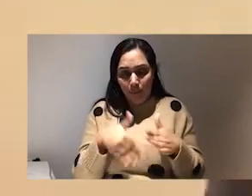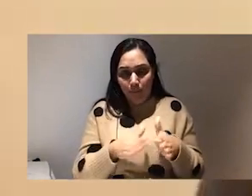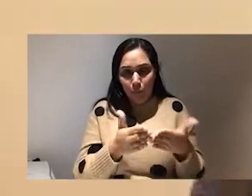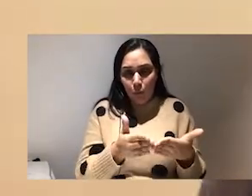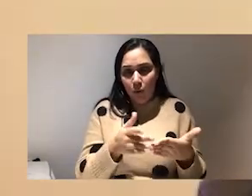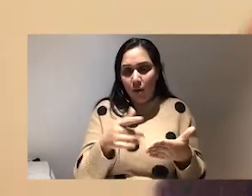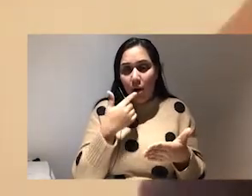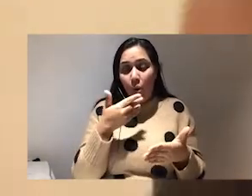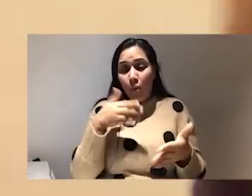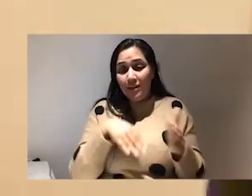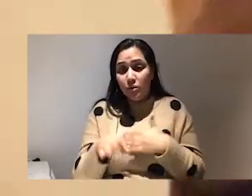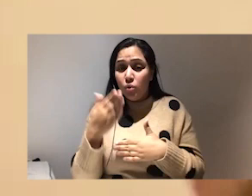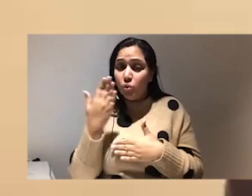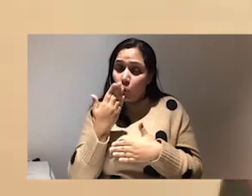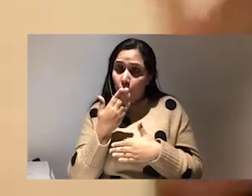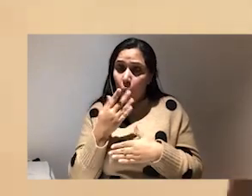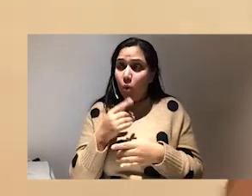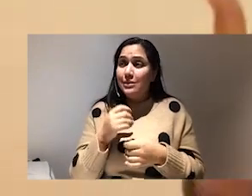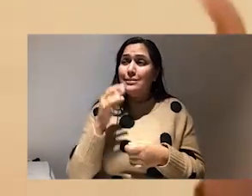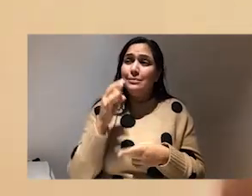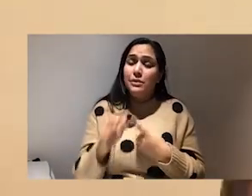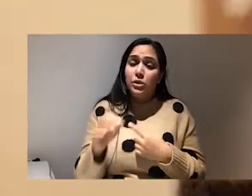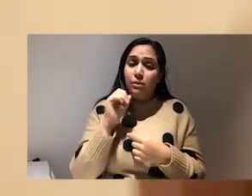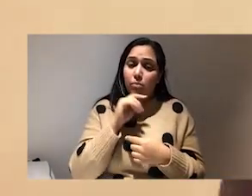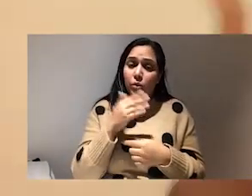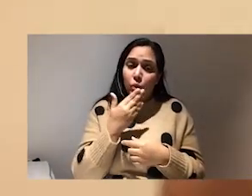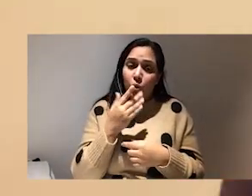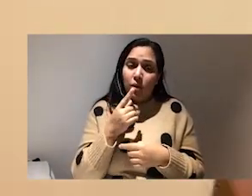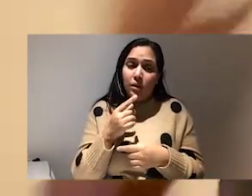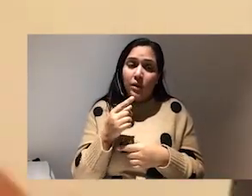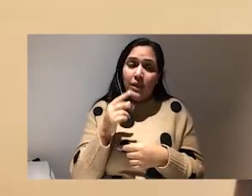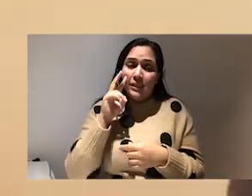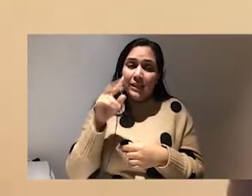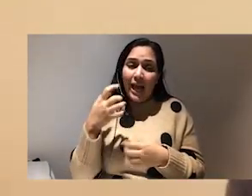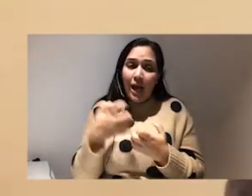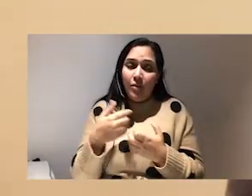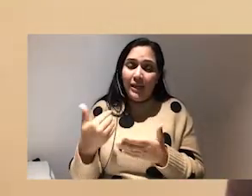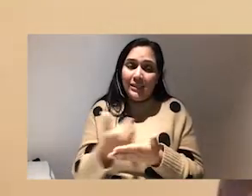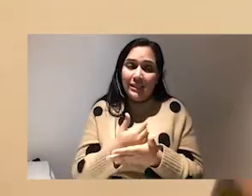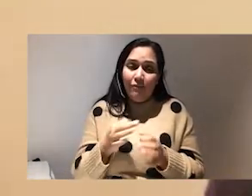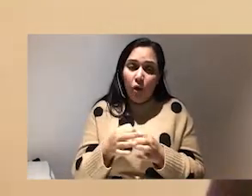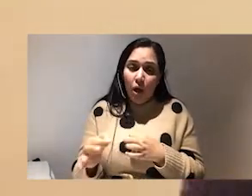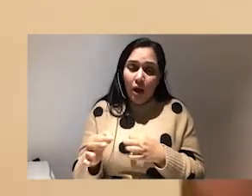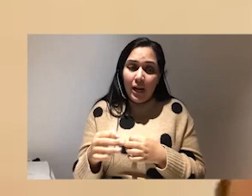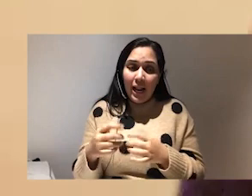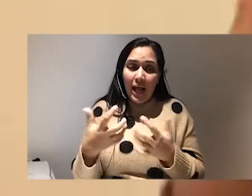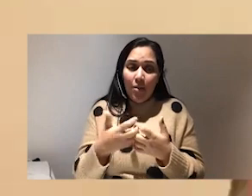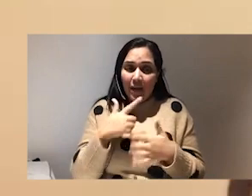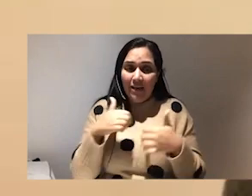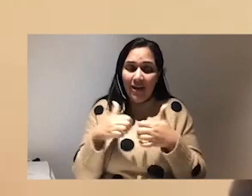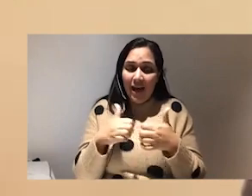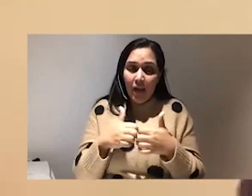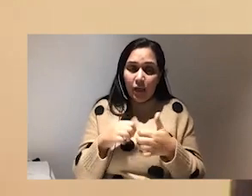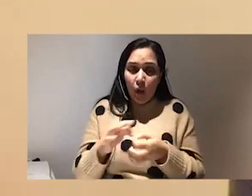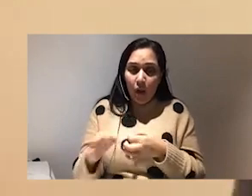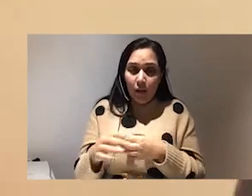schools, particularly boys schools, talking to them about how they can stay safe online and be allies online. But I also had a lot of